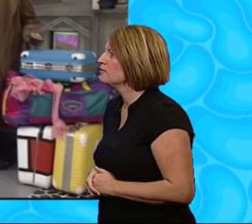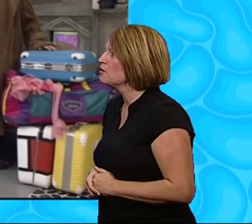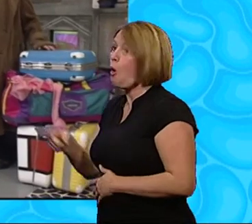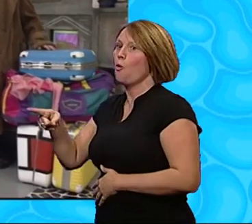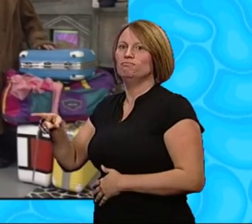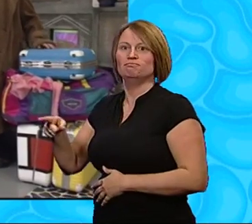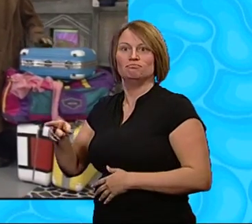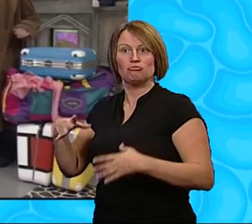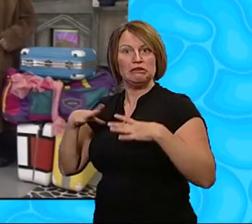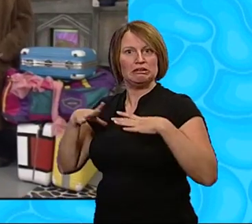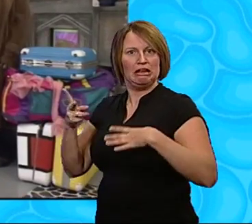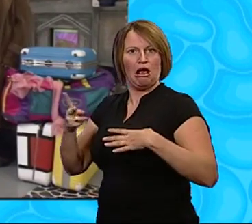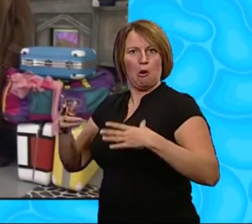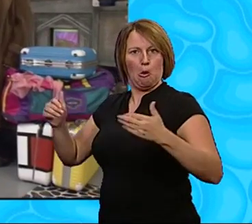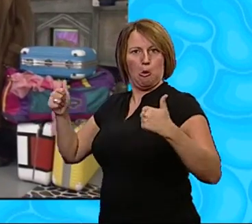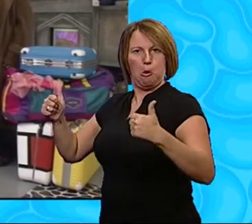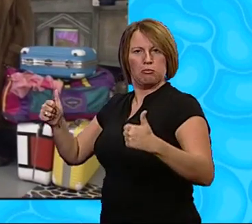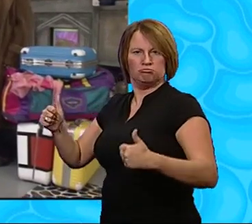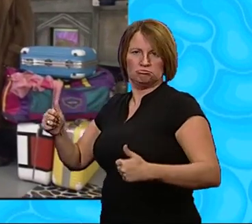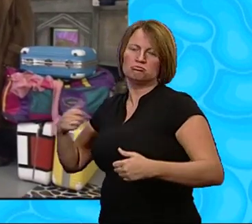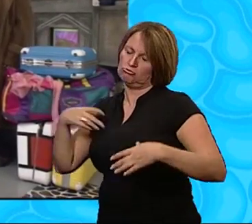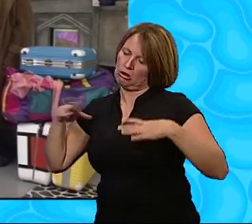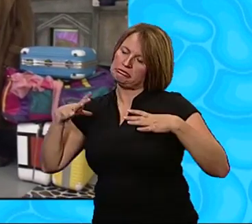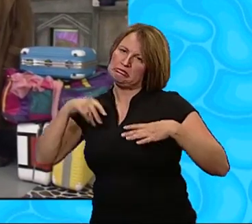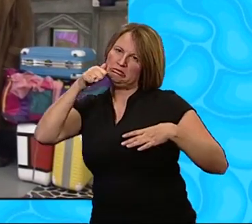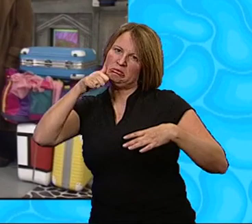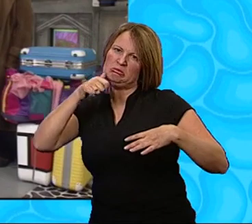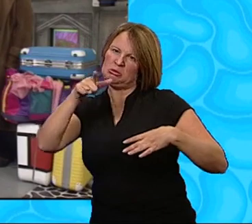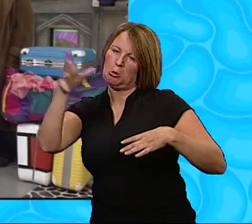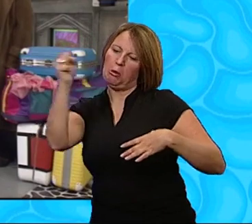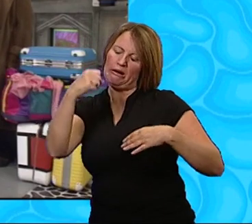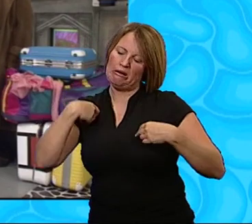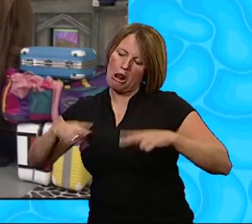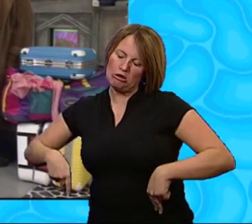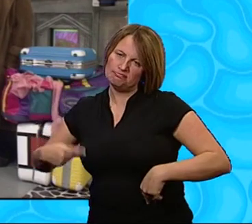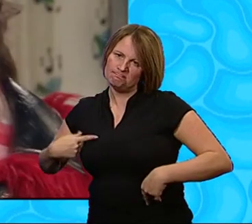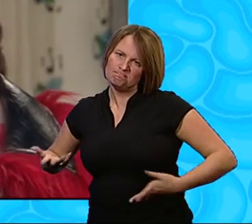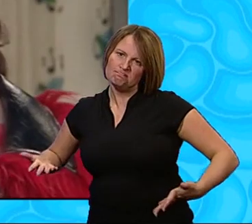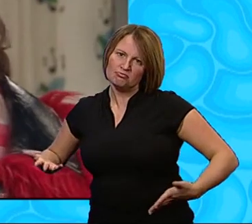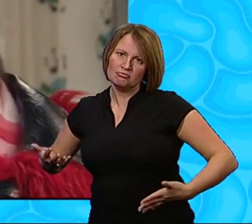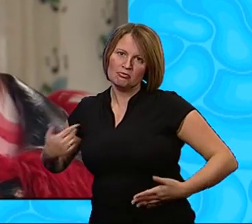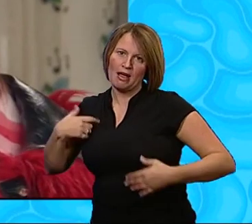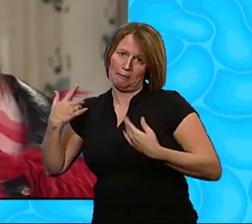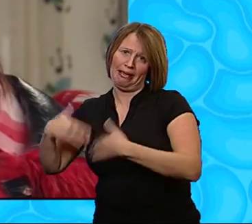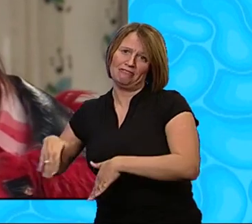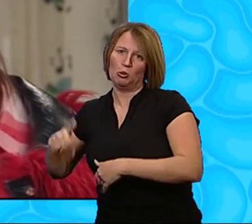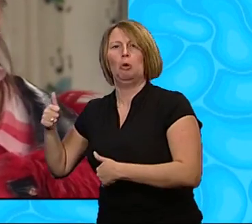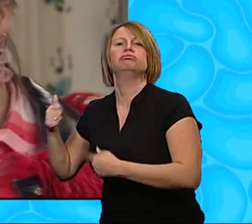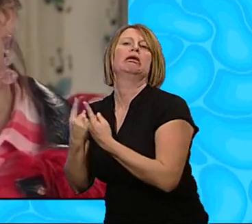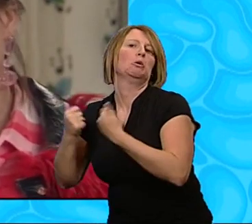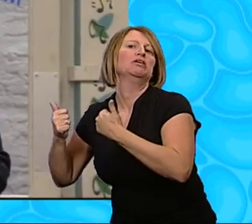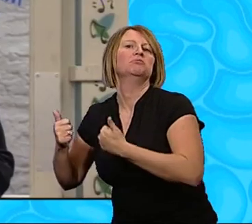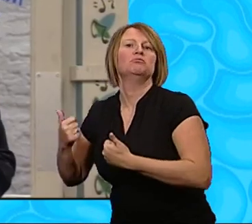You're ready, then Yes, dastardly landlady, you win We're leaving Good But first, would you like one of our